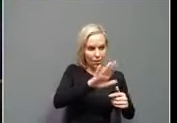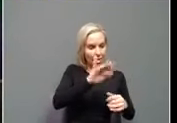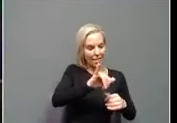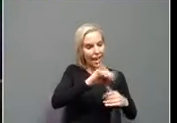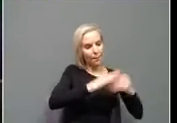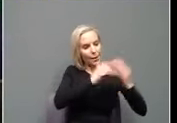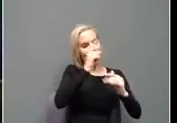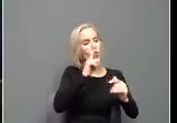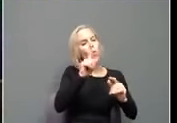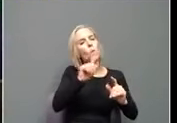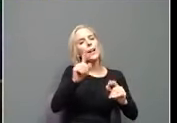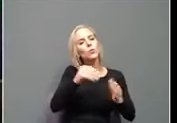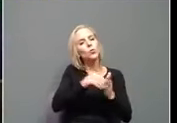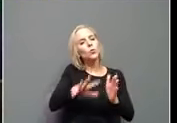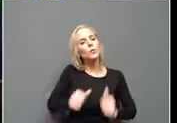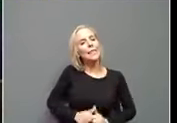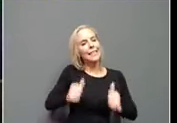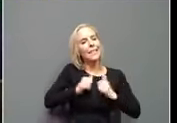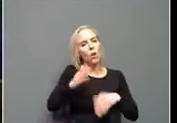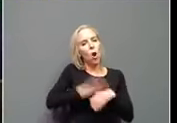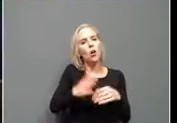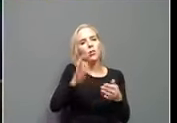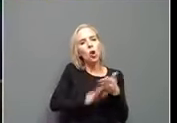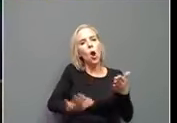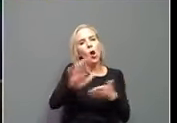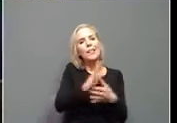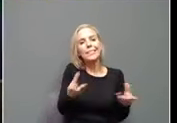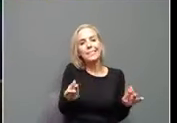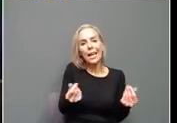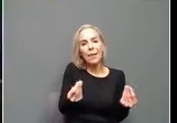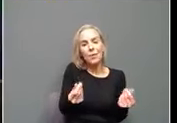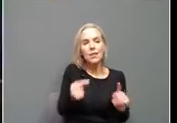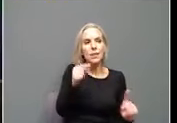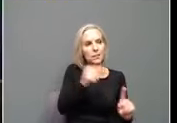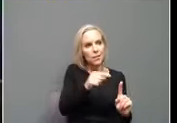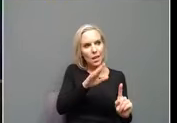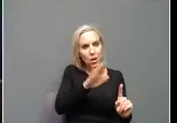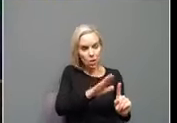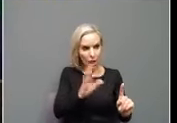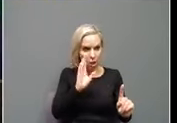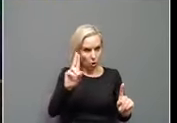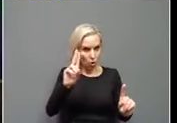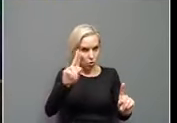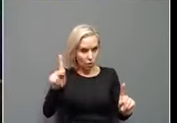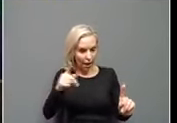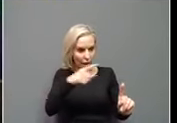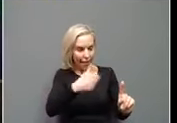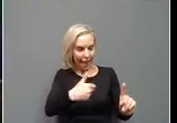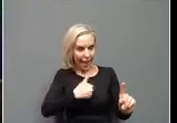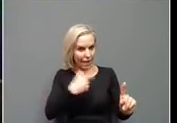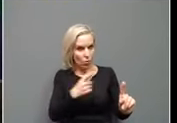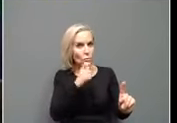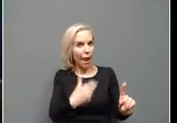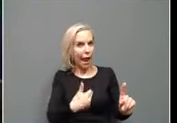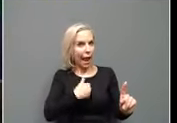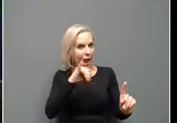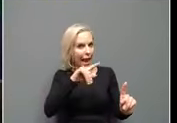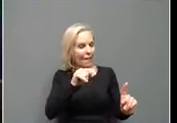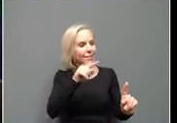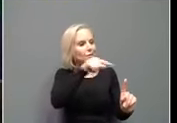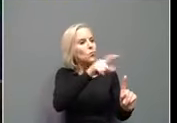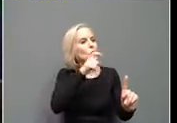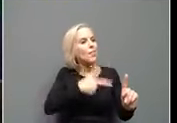certainly, uh, you know, UK, I know how to, had a good program where they would remove people who tested positive from student housing. Um,